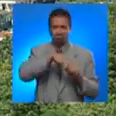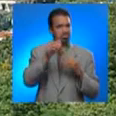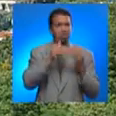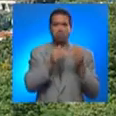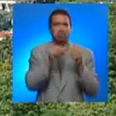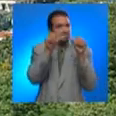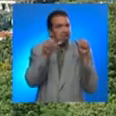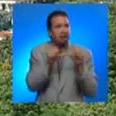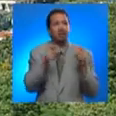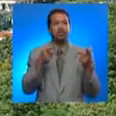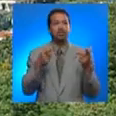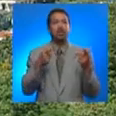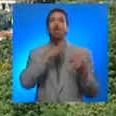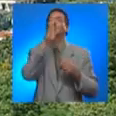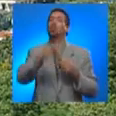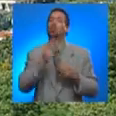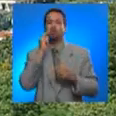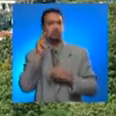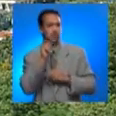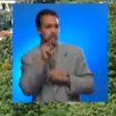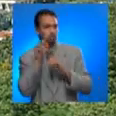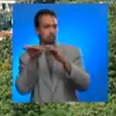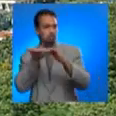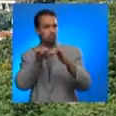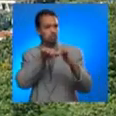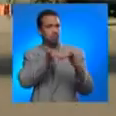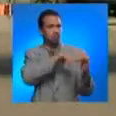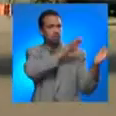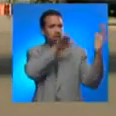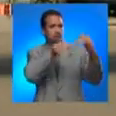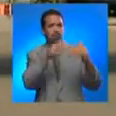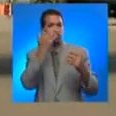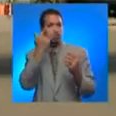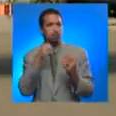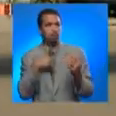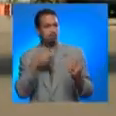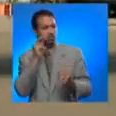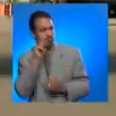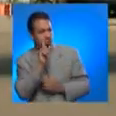Never approach the beach to look at a tsunami. If you are so close that you can see the waves,